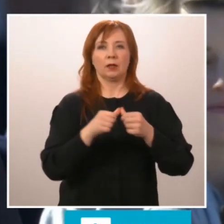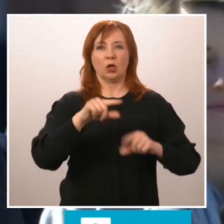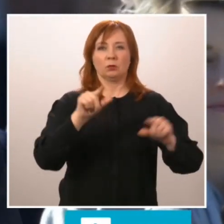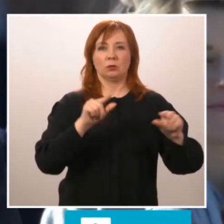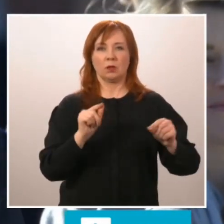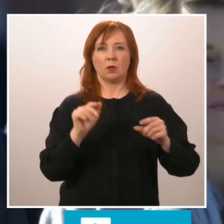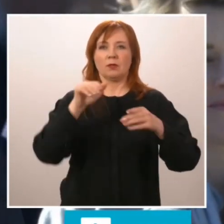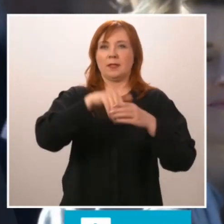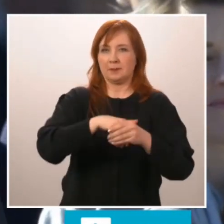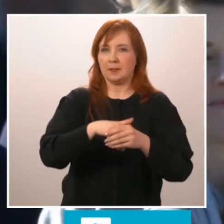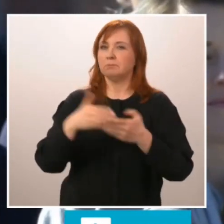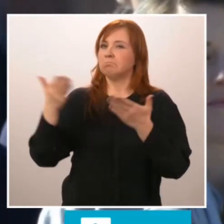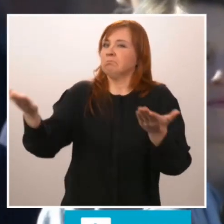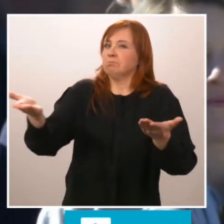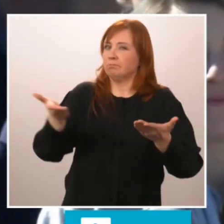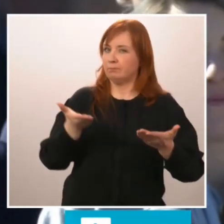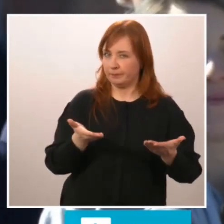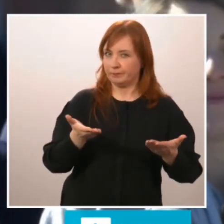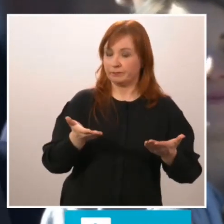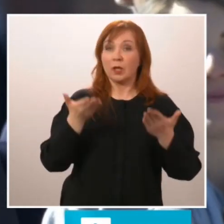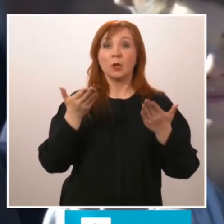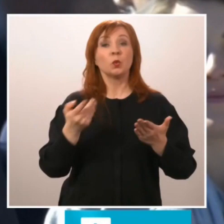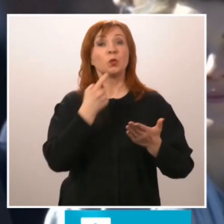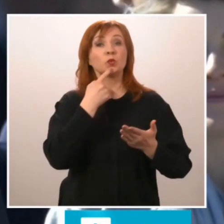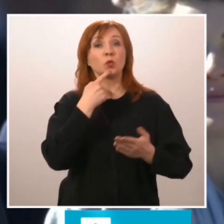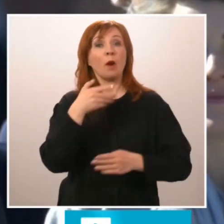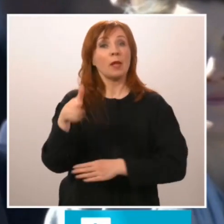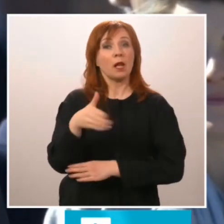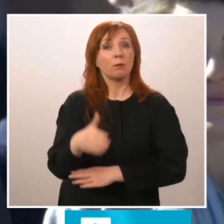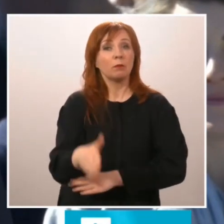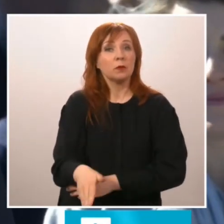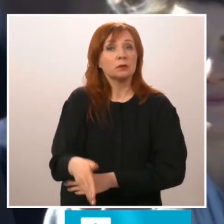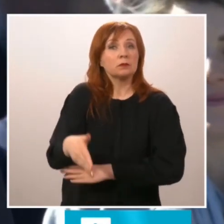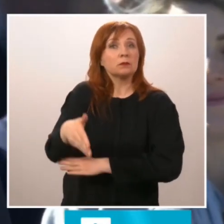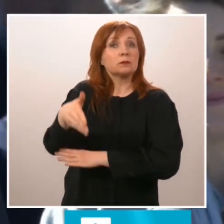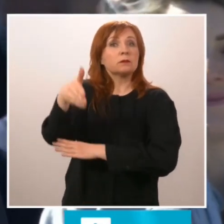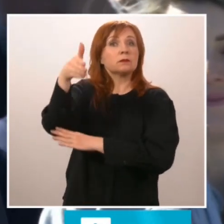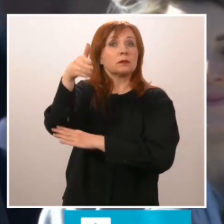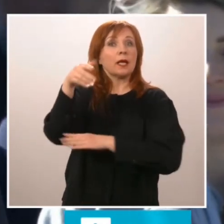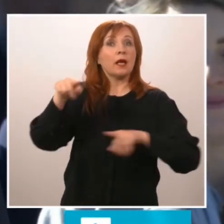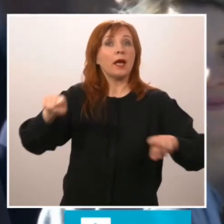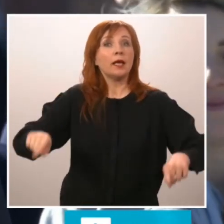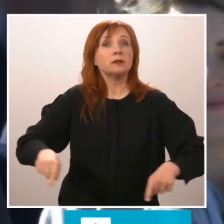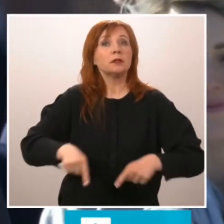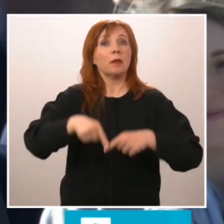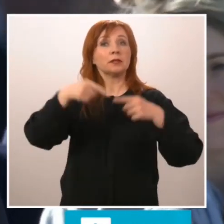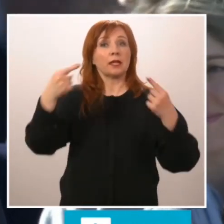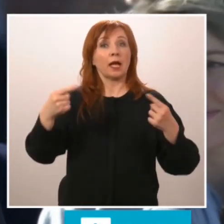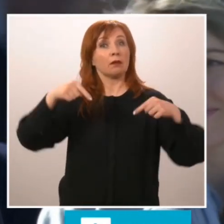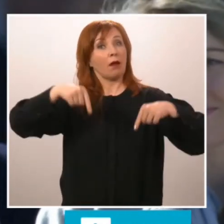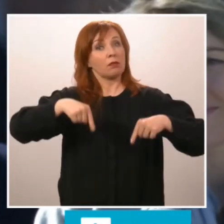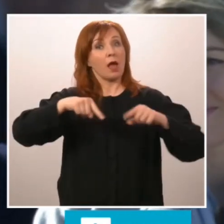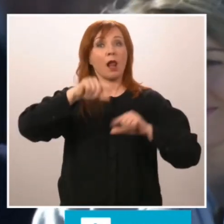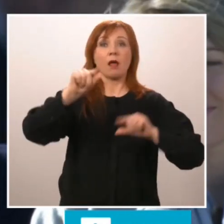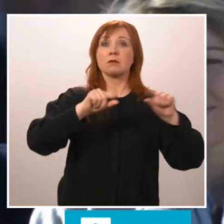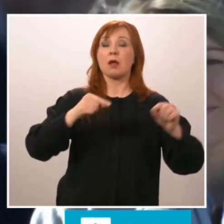We will raise the Finnish flag for the first time here at the NATO headquarters.